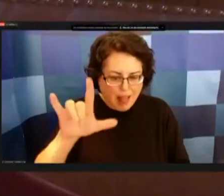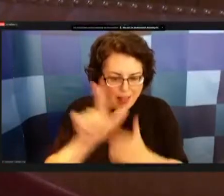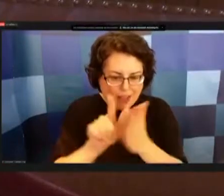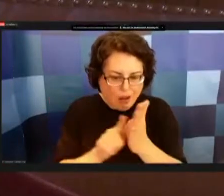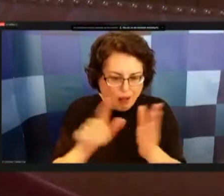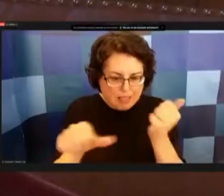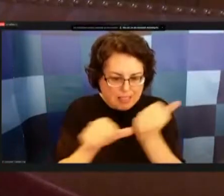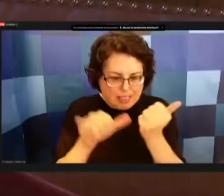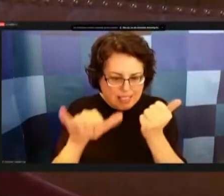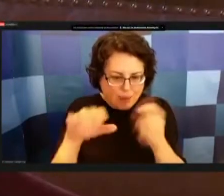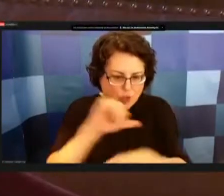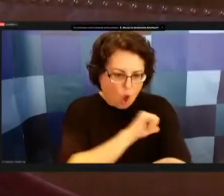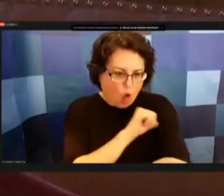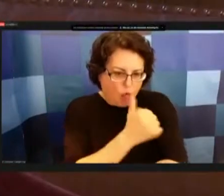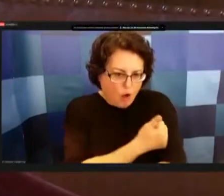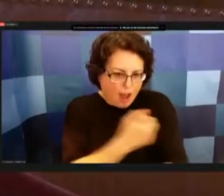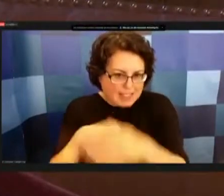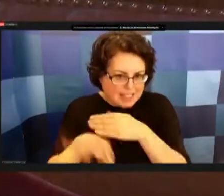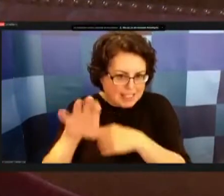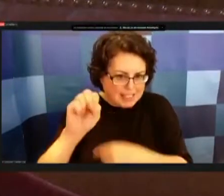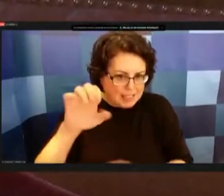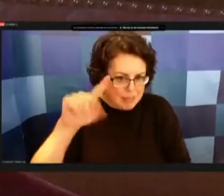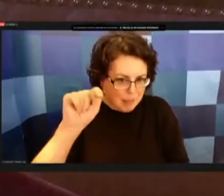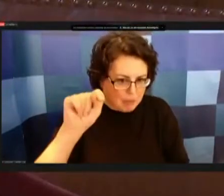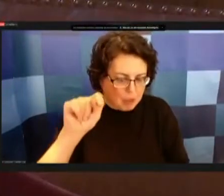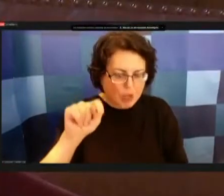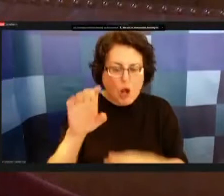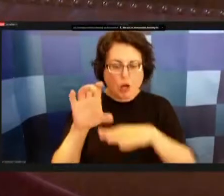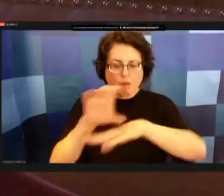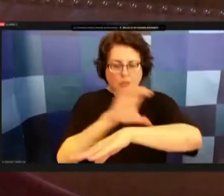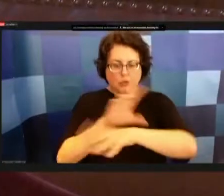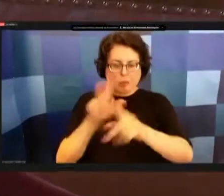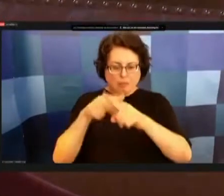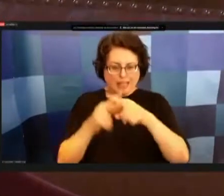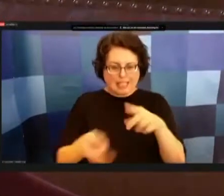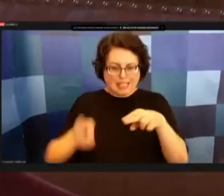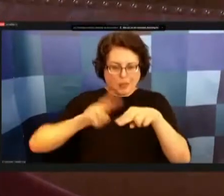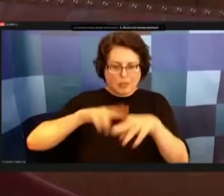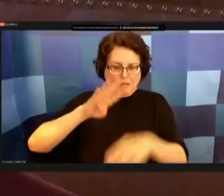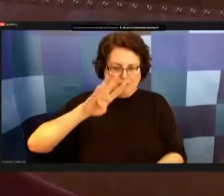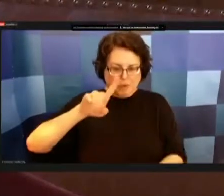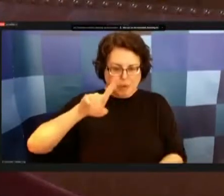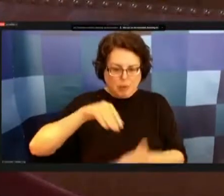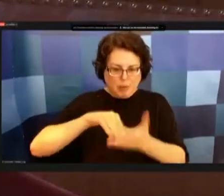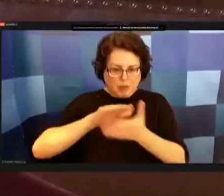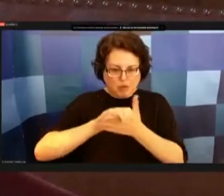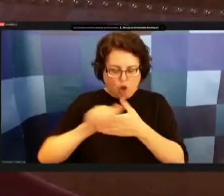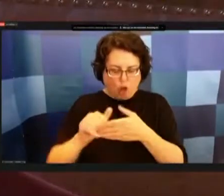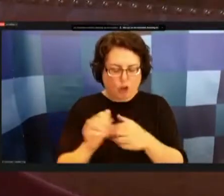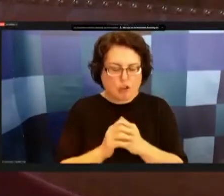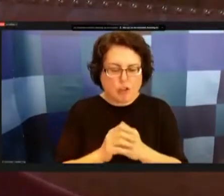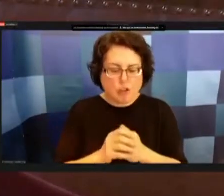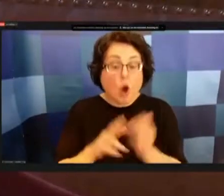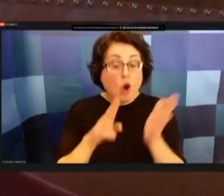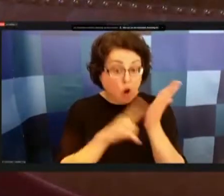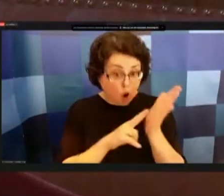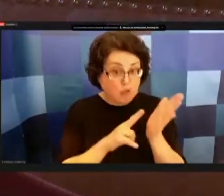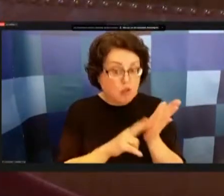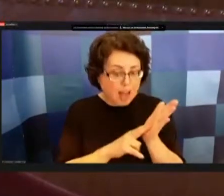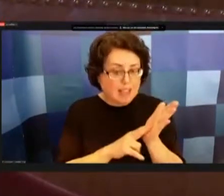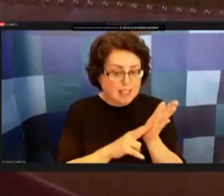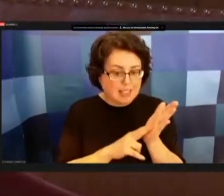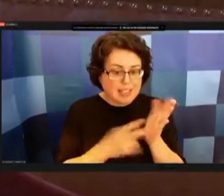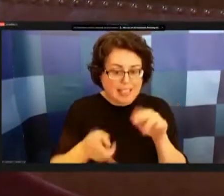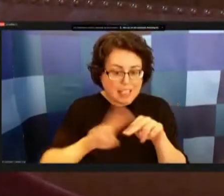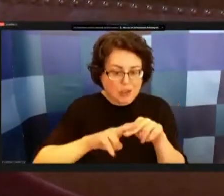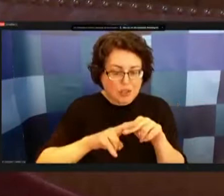september computer maintenance is increased by forty one thousand dollars contracted uh increase in